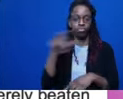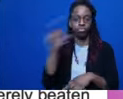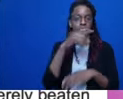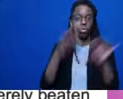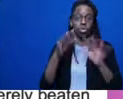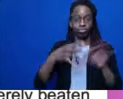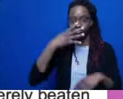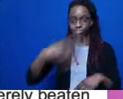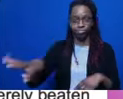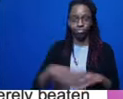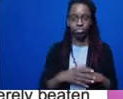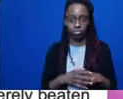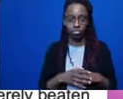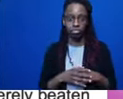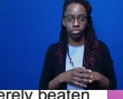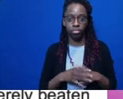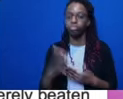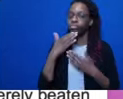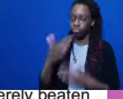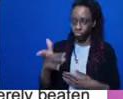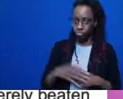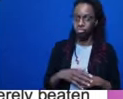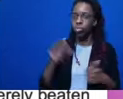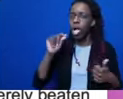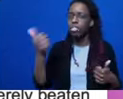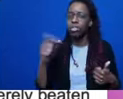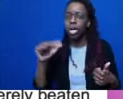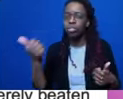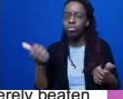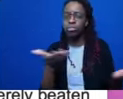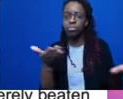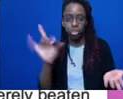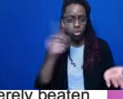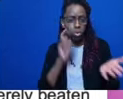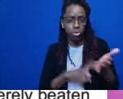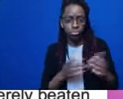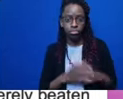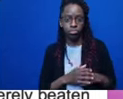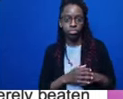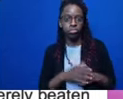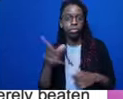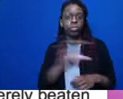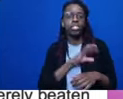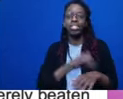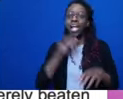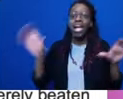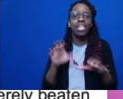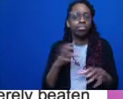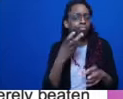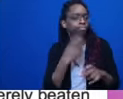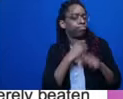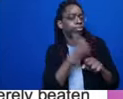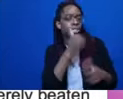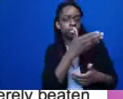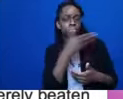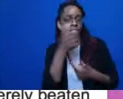Did you notice? The police were not acting in the girl's best interests. Thank you. The state abandoned her and her